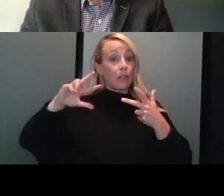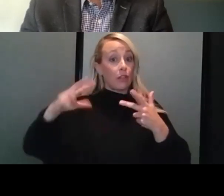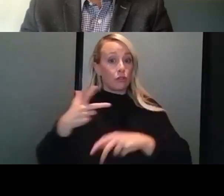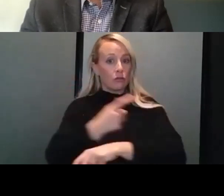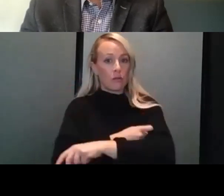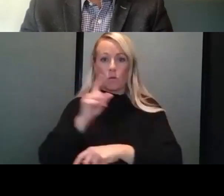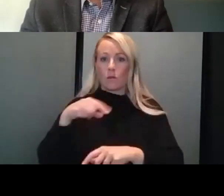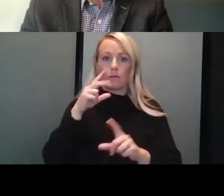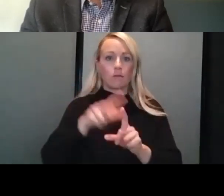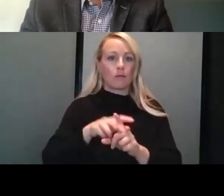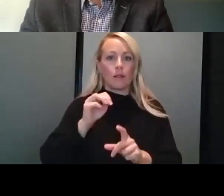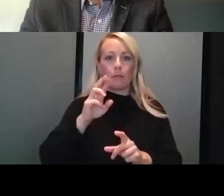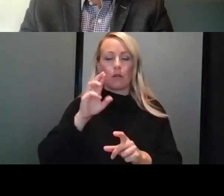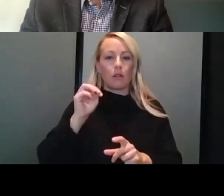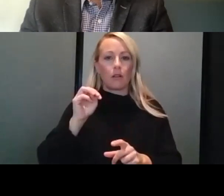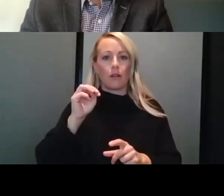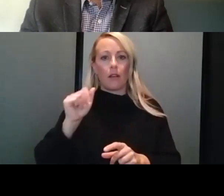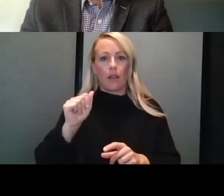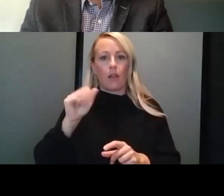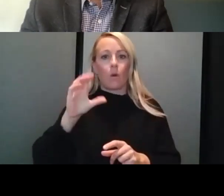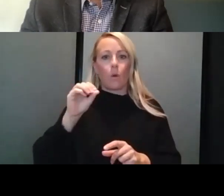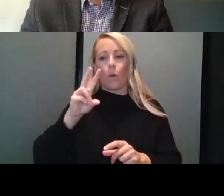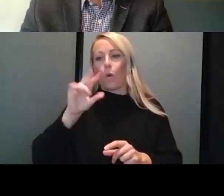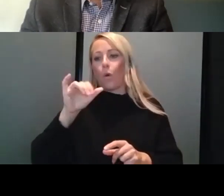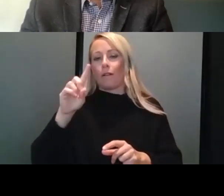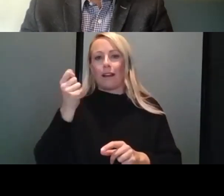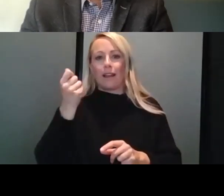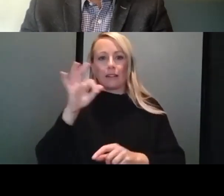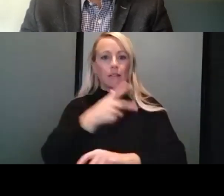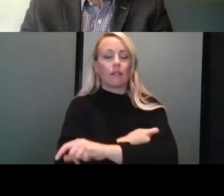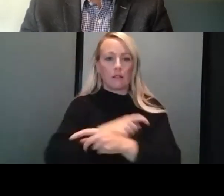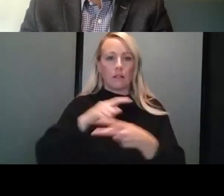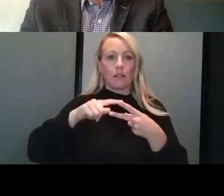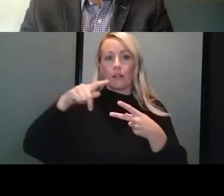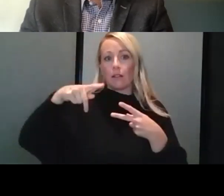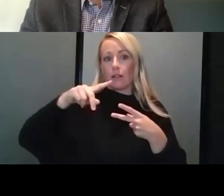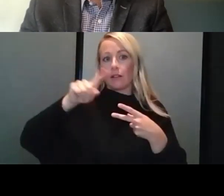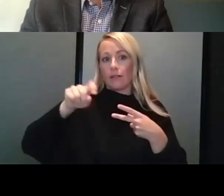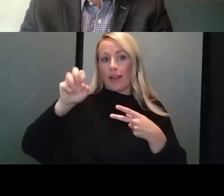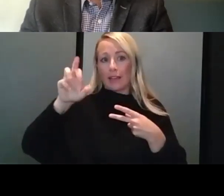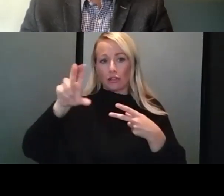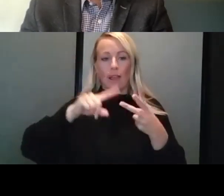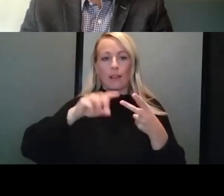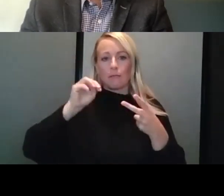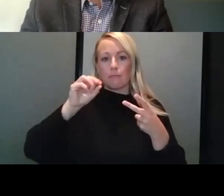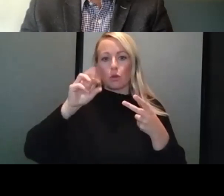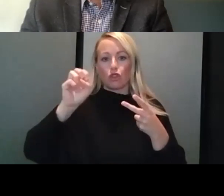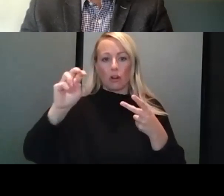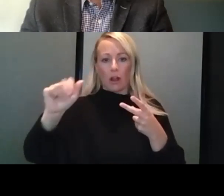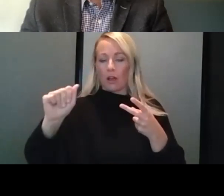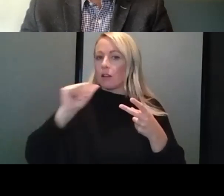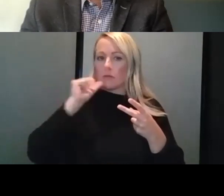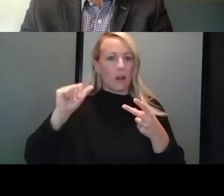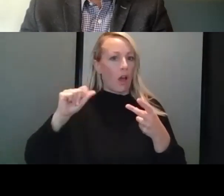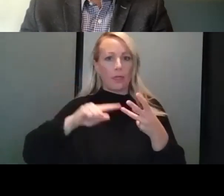MRMA COVID-19 vaccines, which is Pfizer and Moderna. So this does not apply to the Johnson